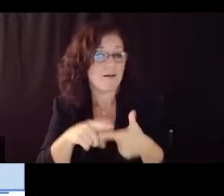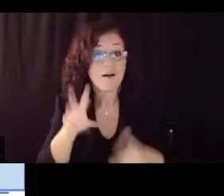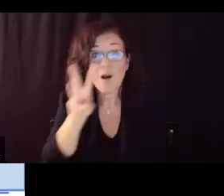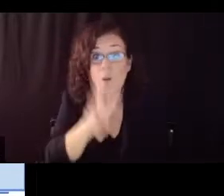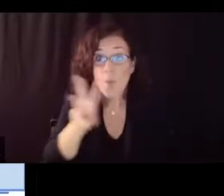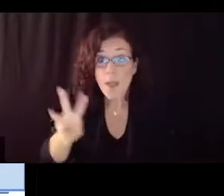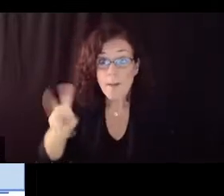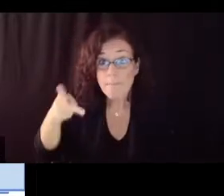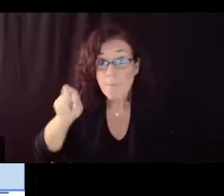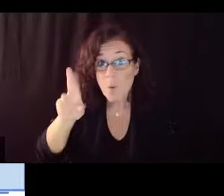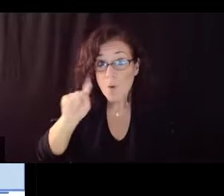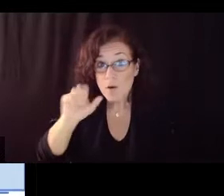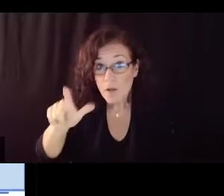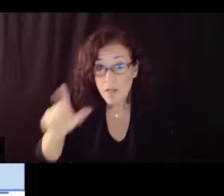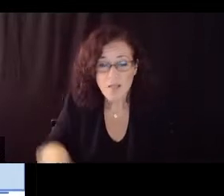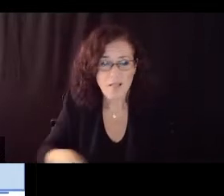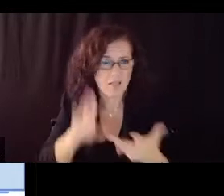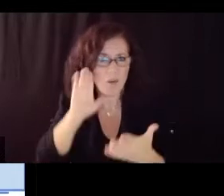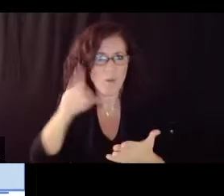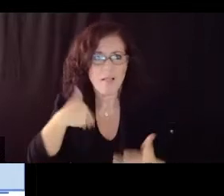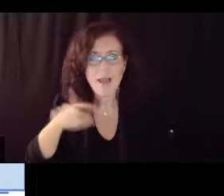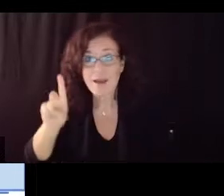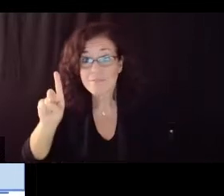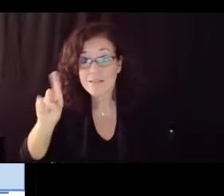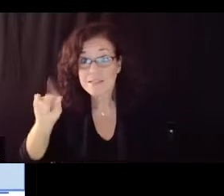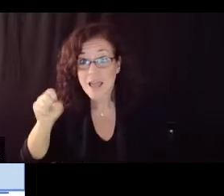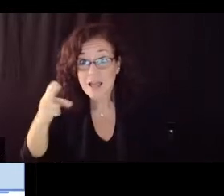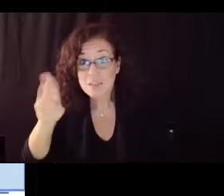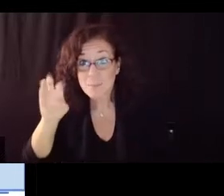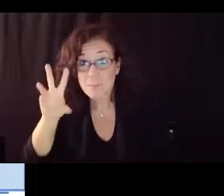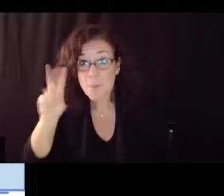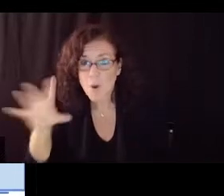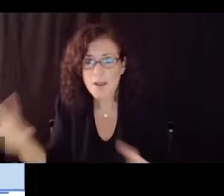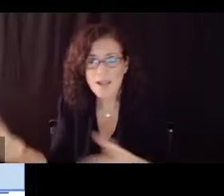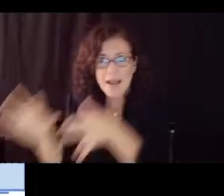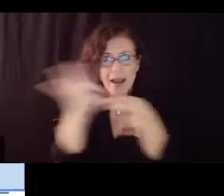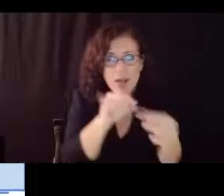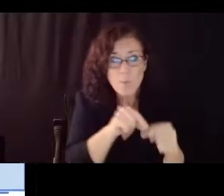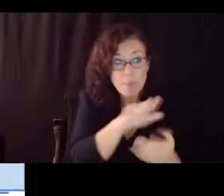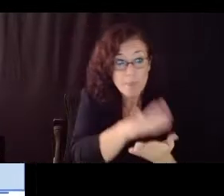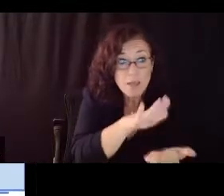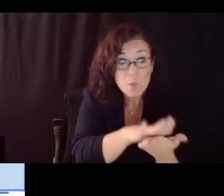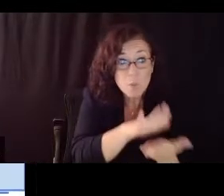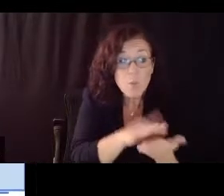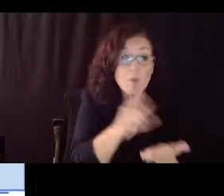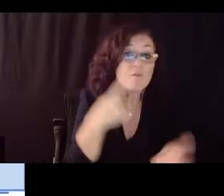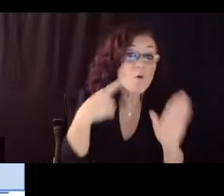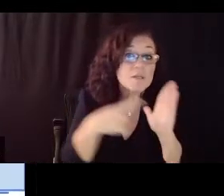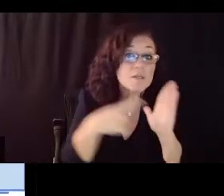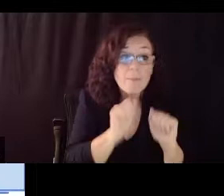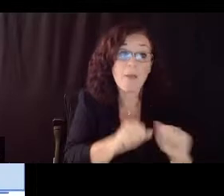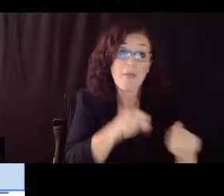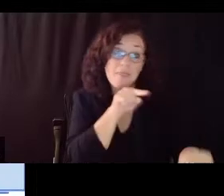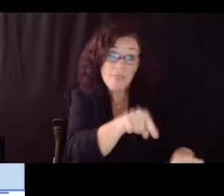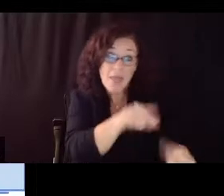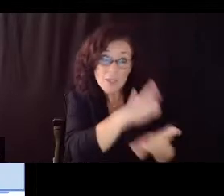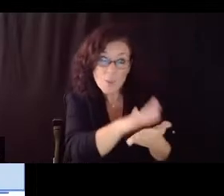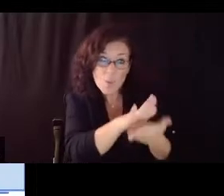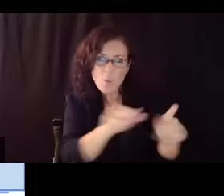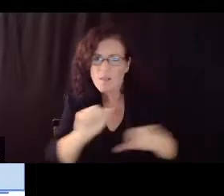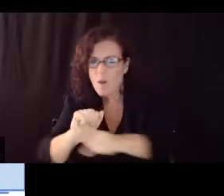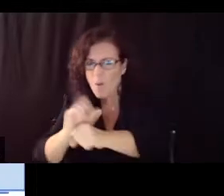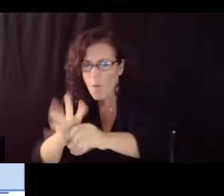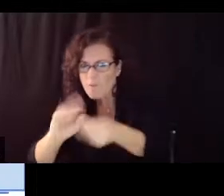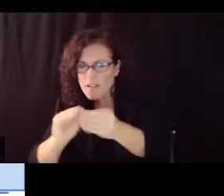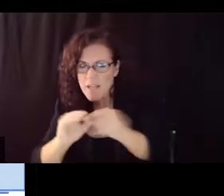everyone locally can look what's the covid case rate at my school in my district so this is just a very high